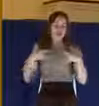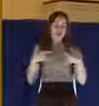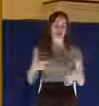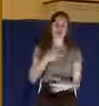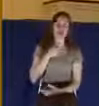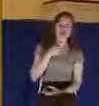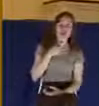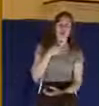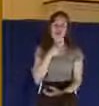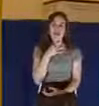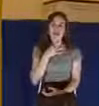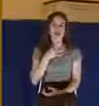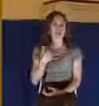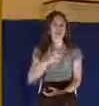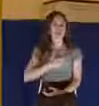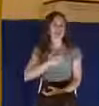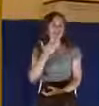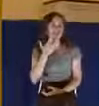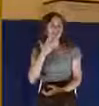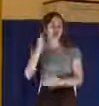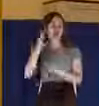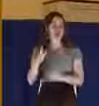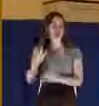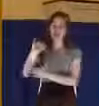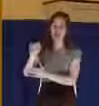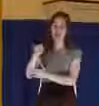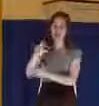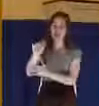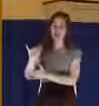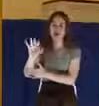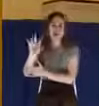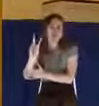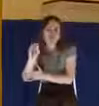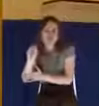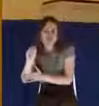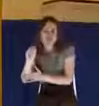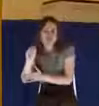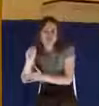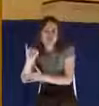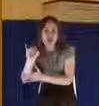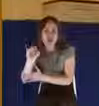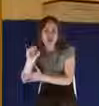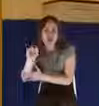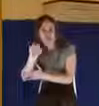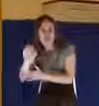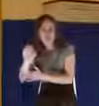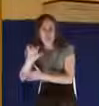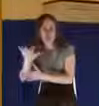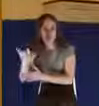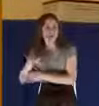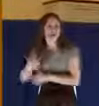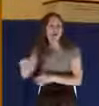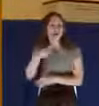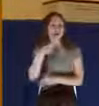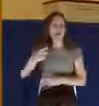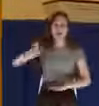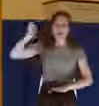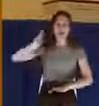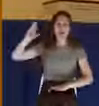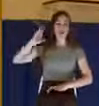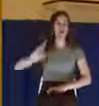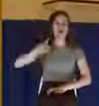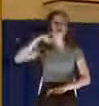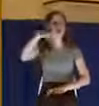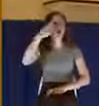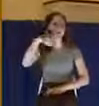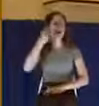of my favorite preachers, Dr. Jerry Vines, commented, he said, the early part of this century, the 20th century, public hangings were common. He